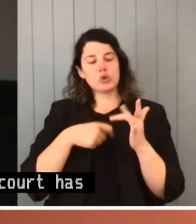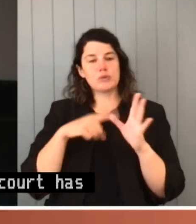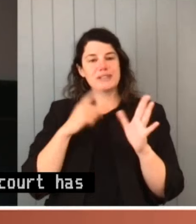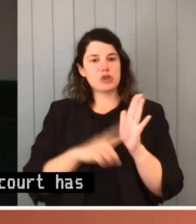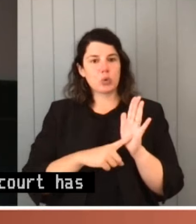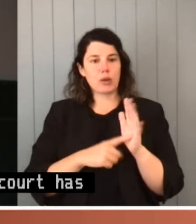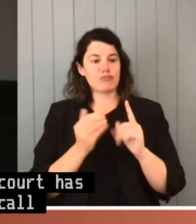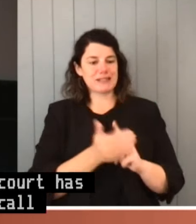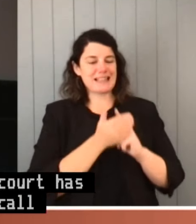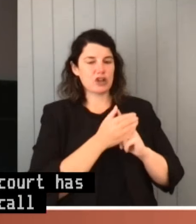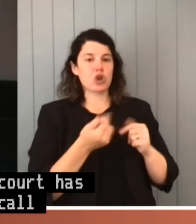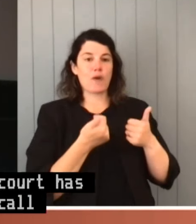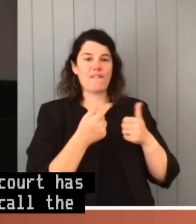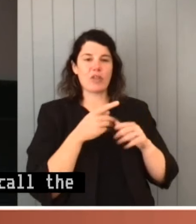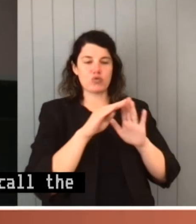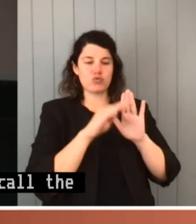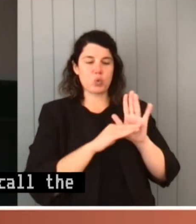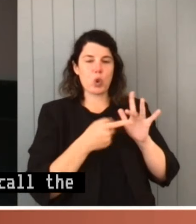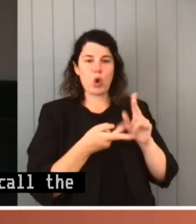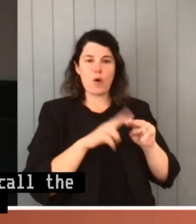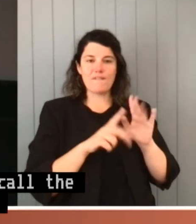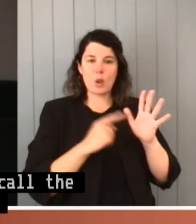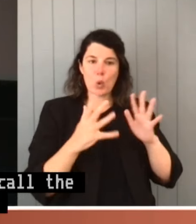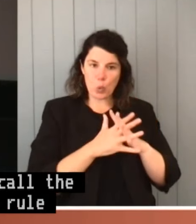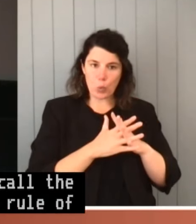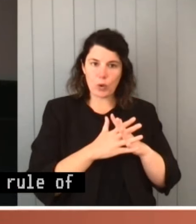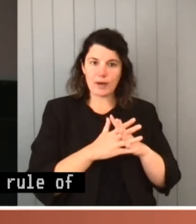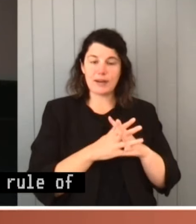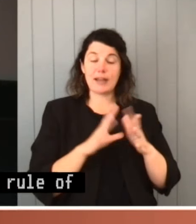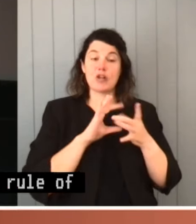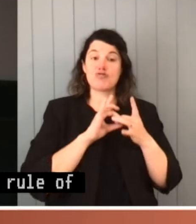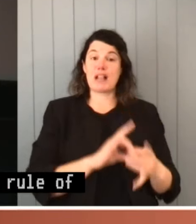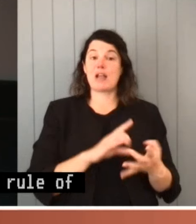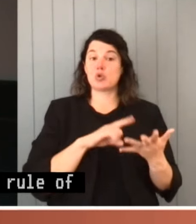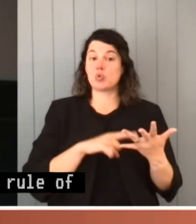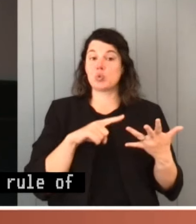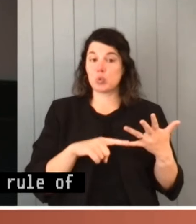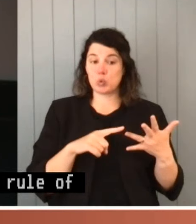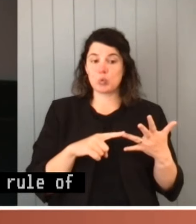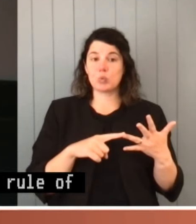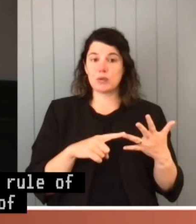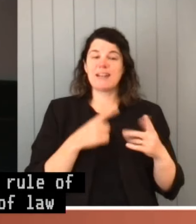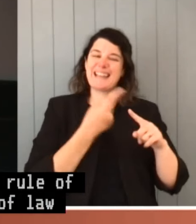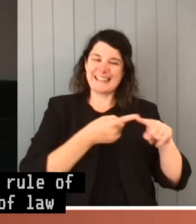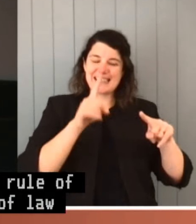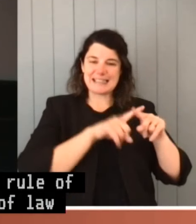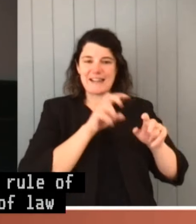And this is the rule of law in relation to, again, executive action. It has in a